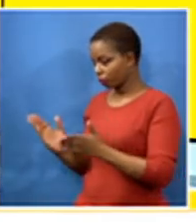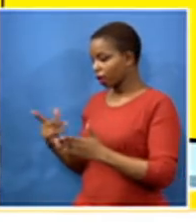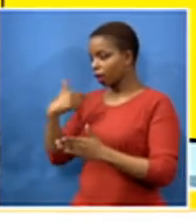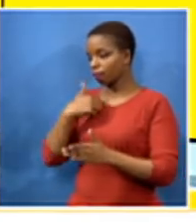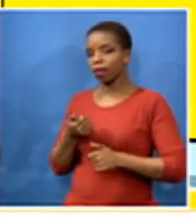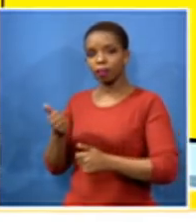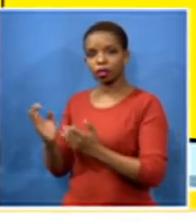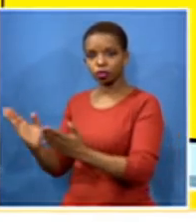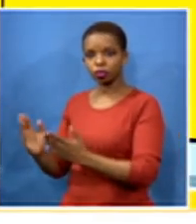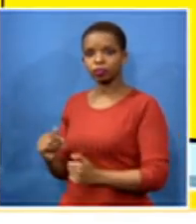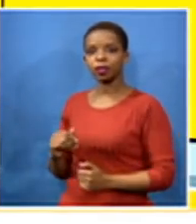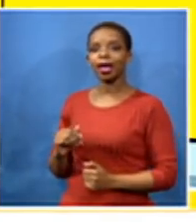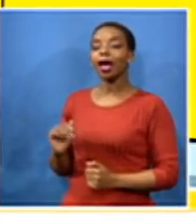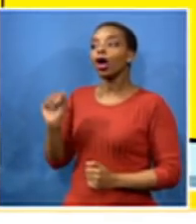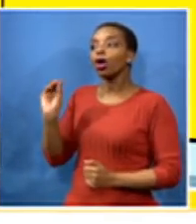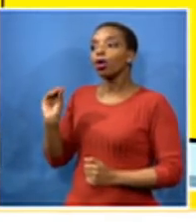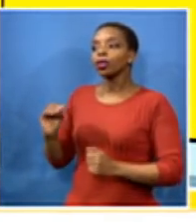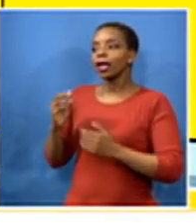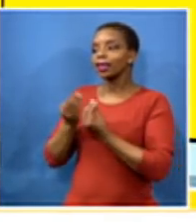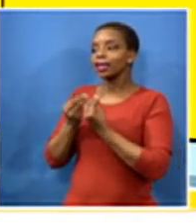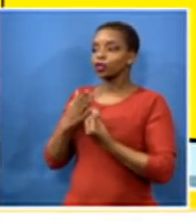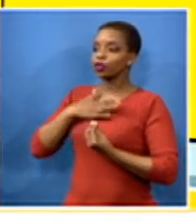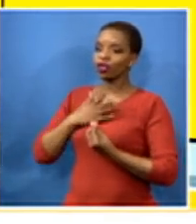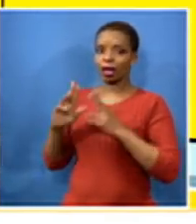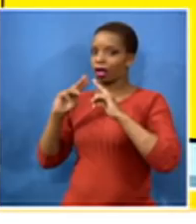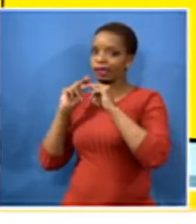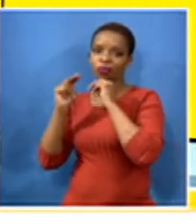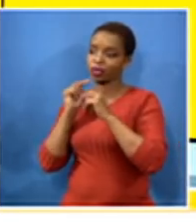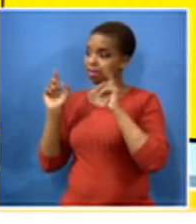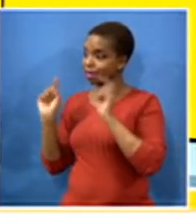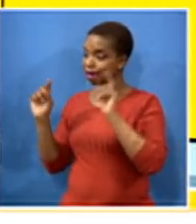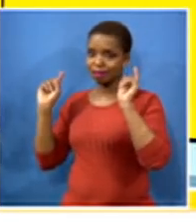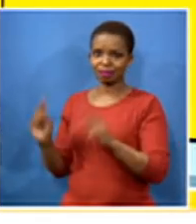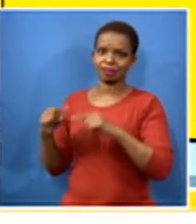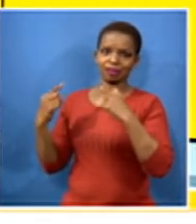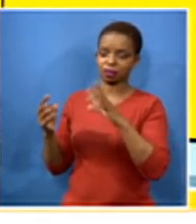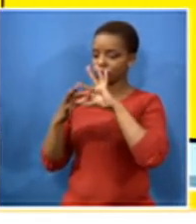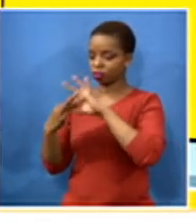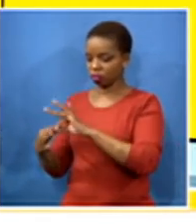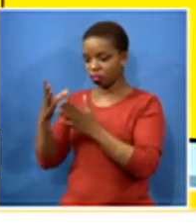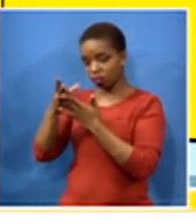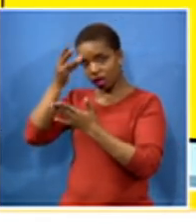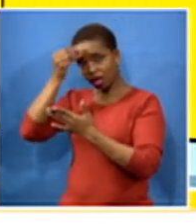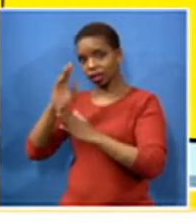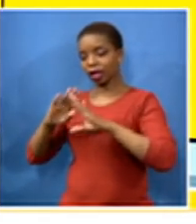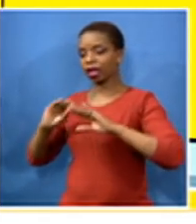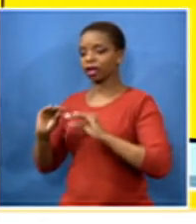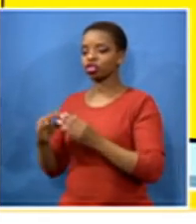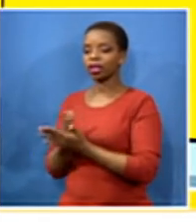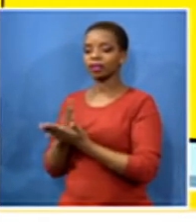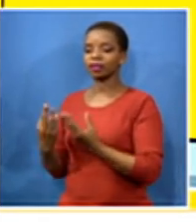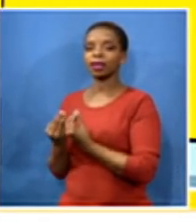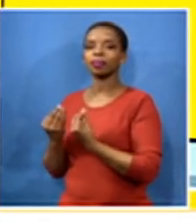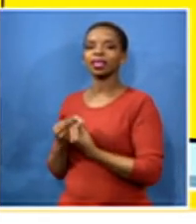any non-negotiables at the moment with regard to learning and teaching and uh some things under which